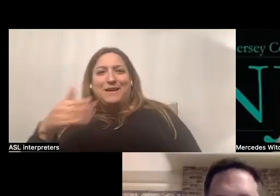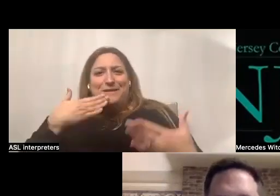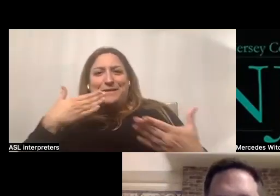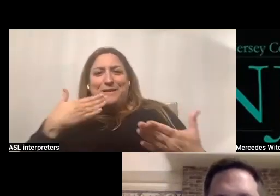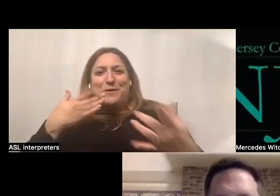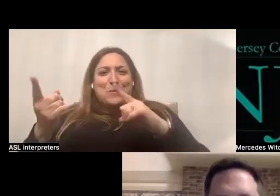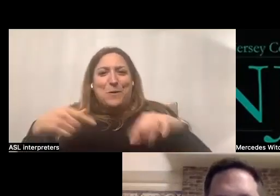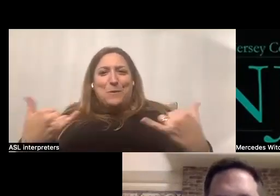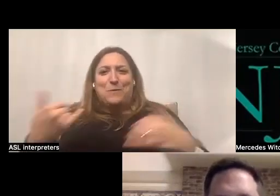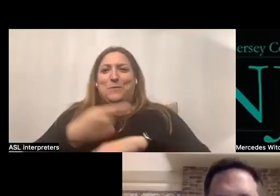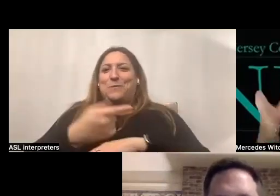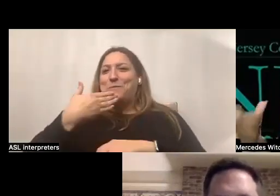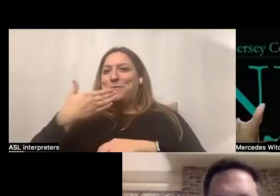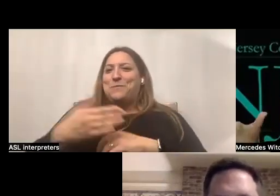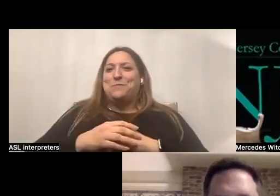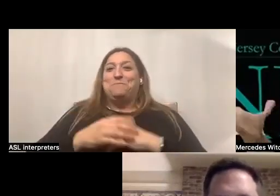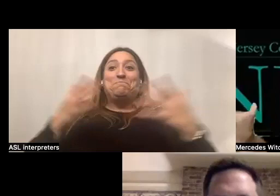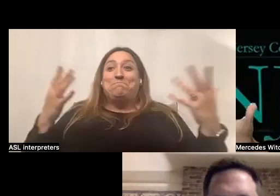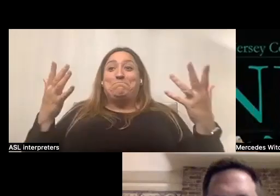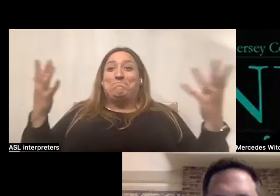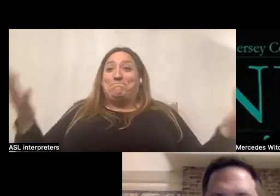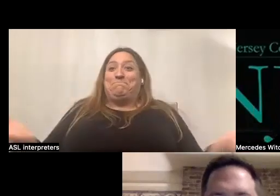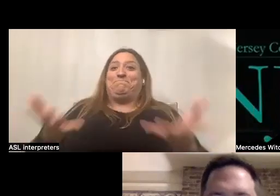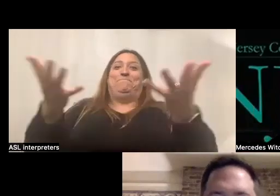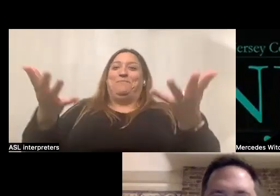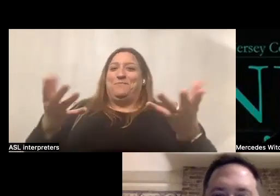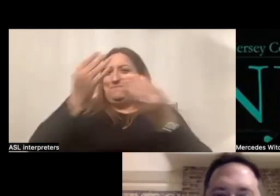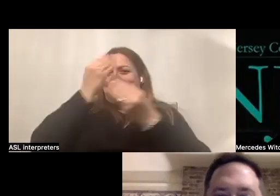and bring us your knowledge.